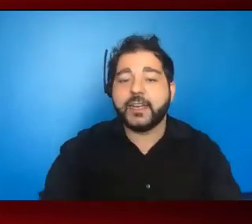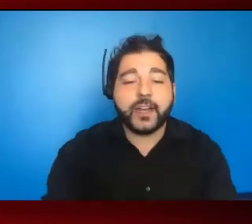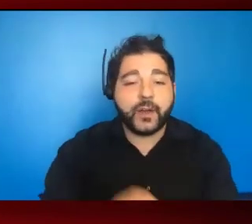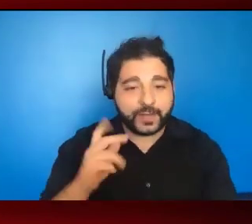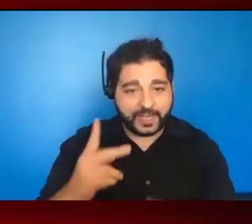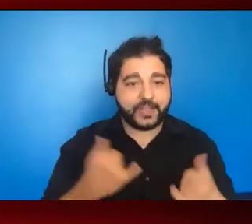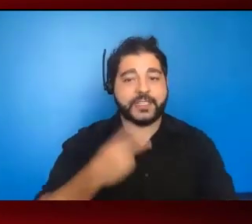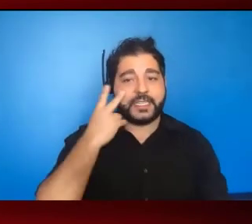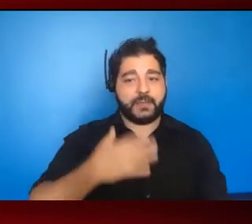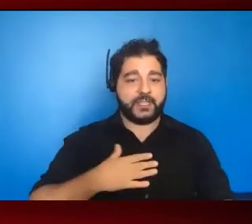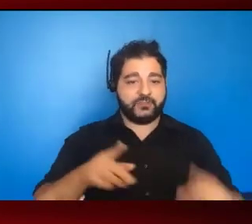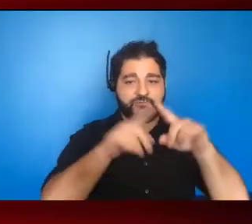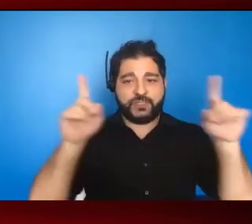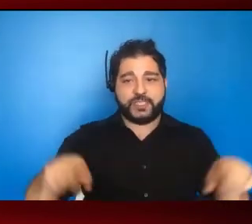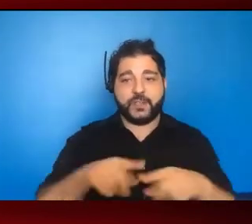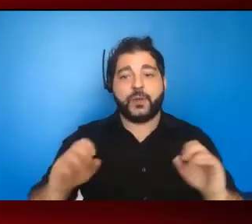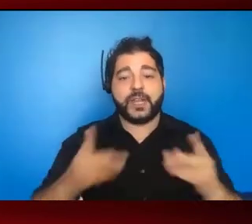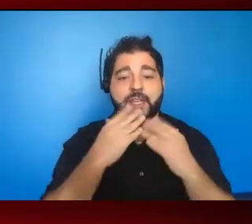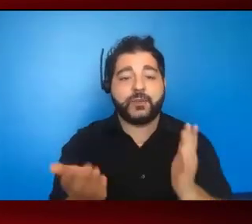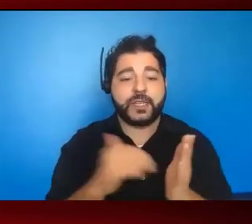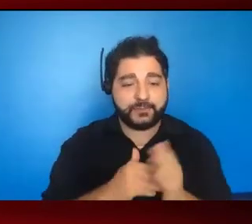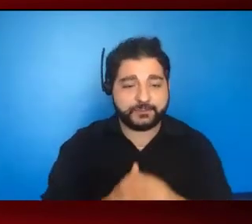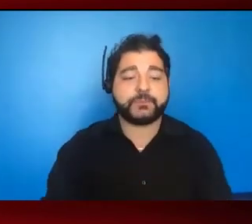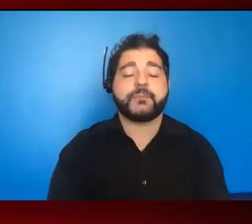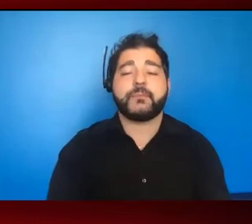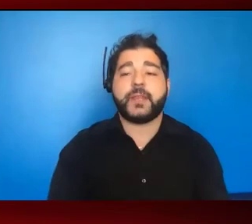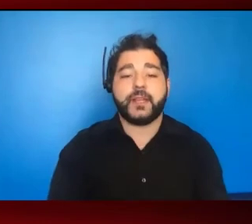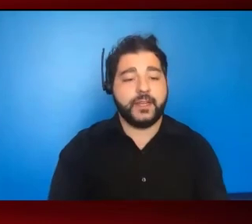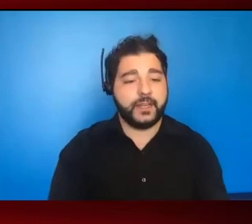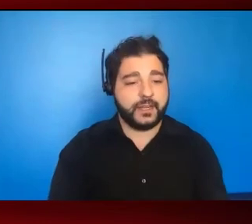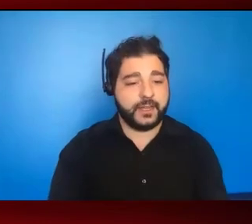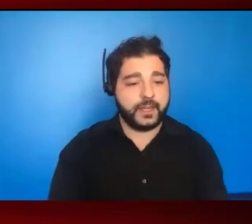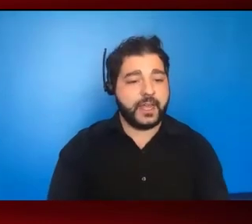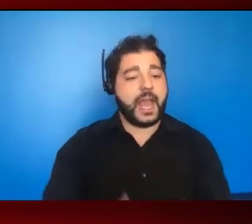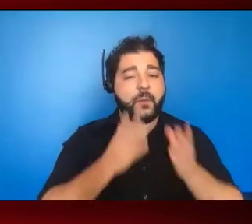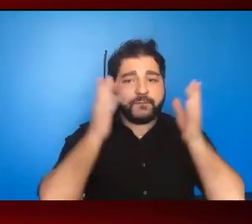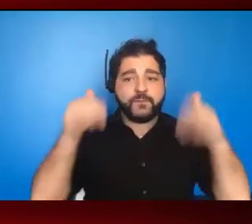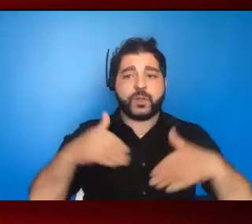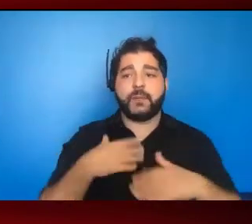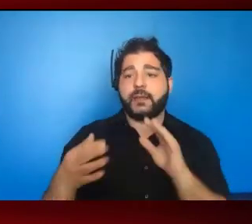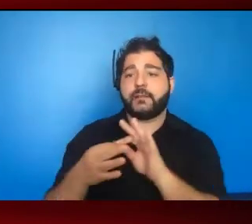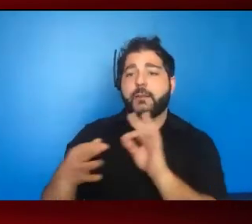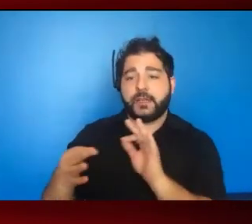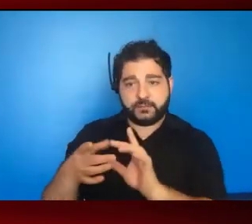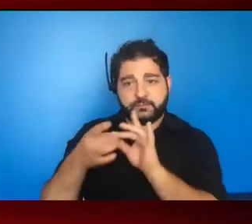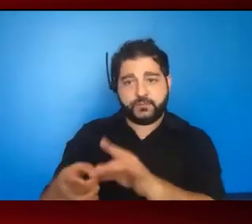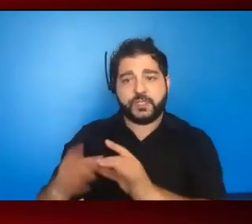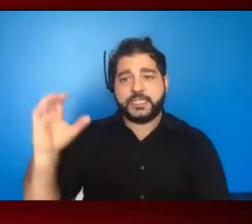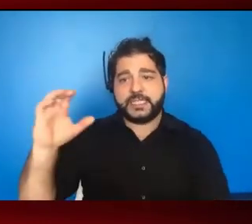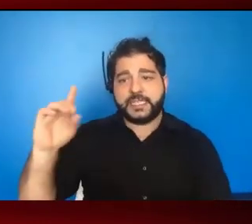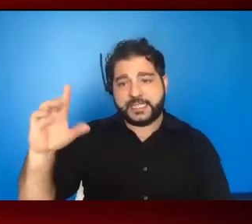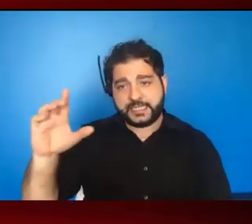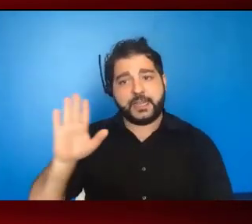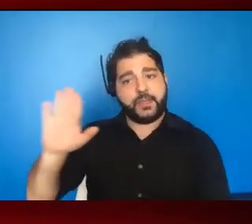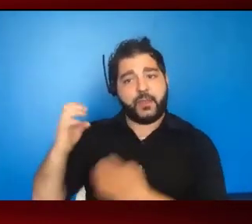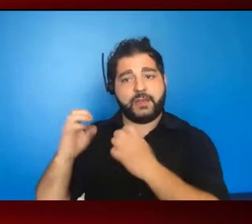able to see my screen. So thank you again. And I will really focus my comments on the CDC's efforts